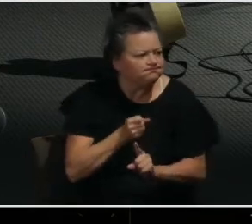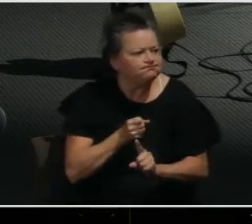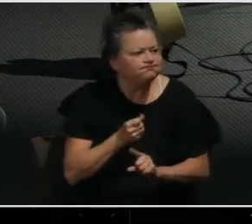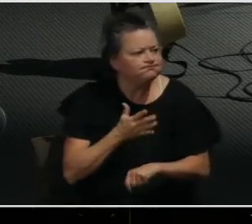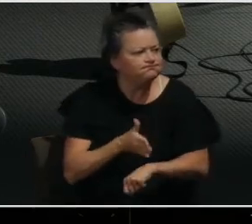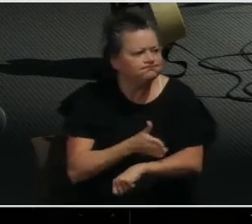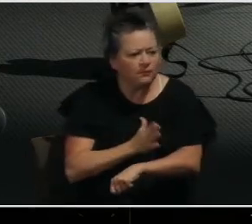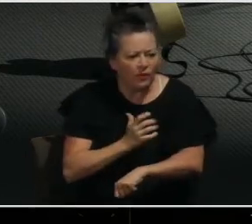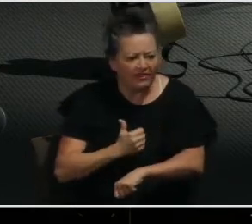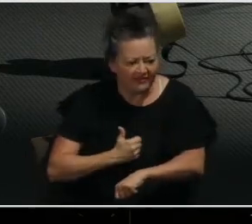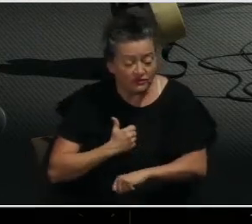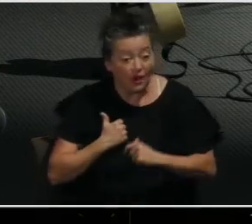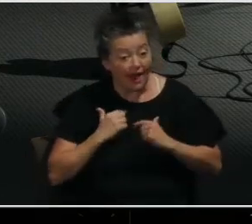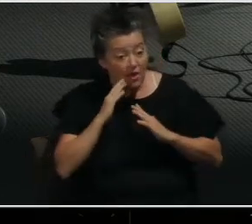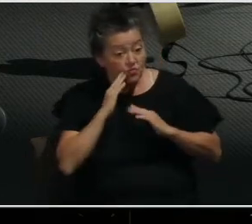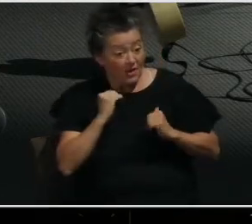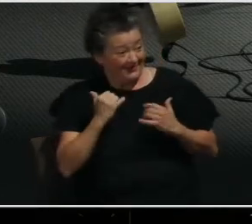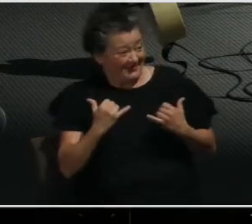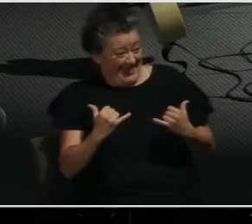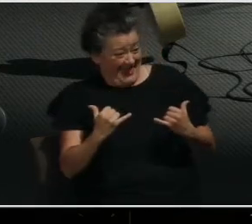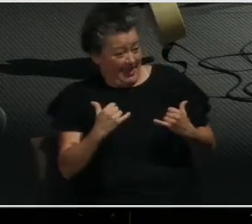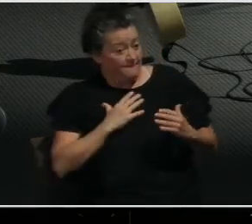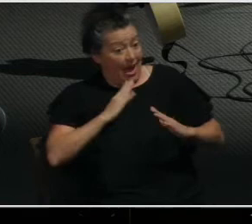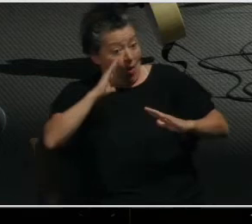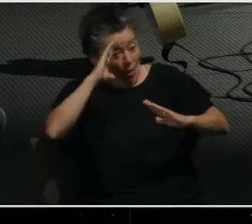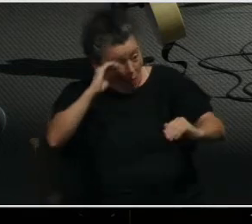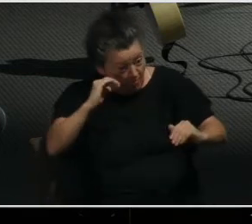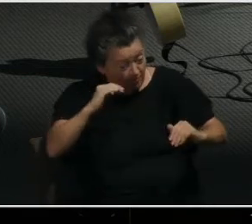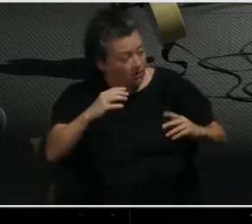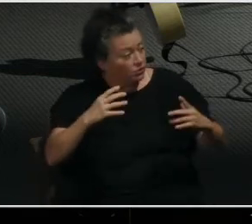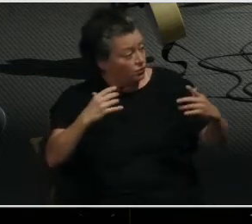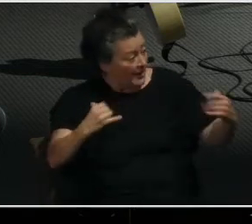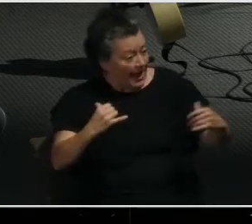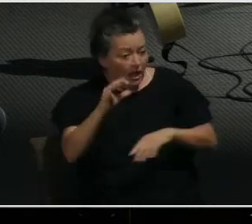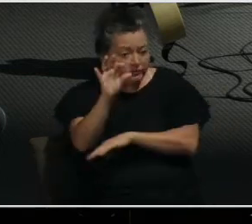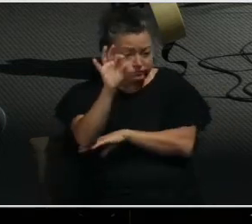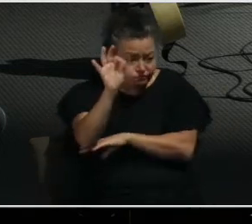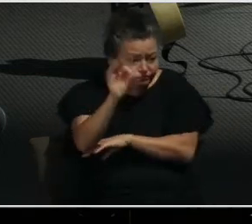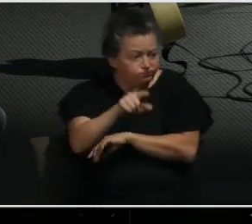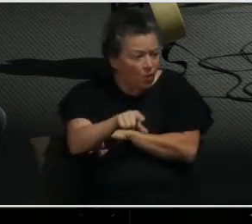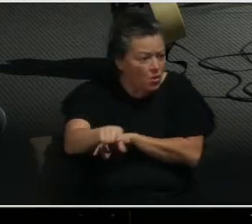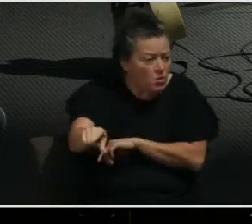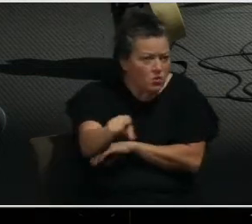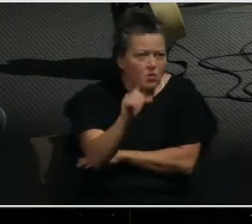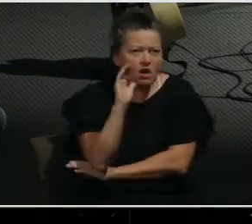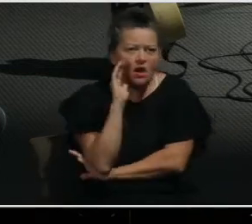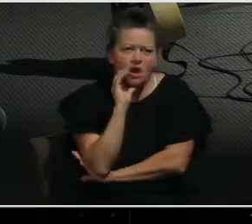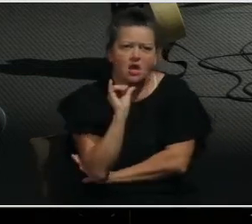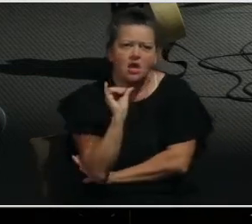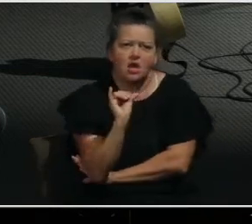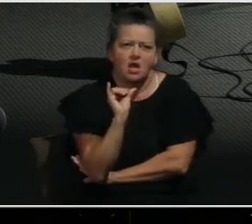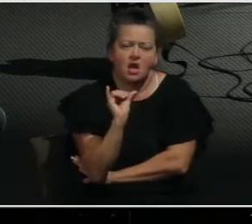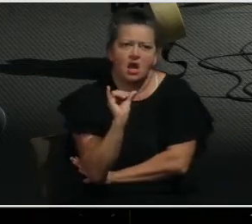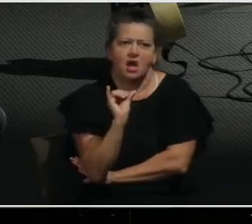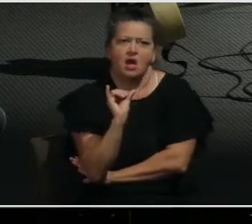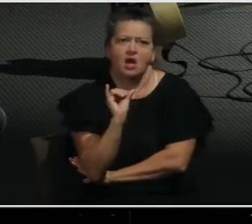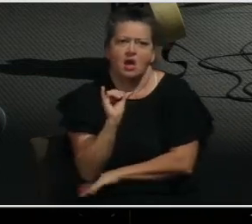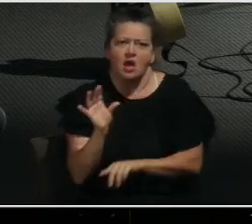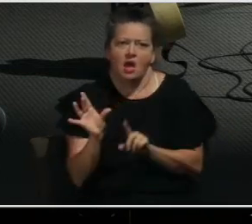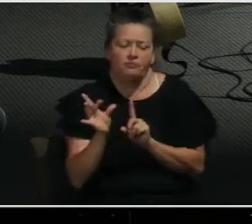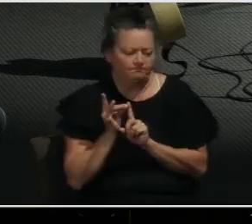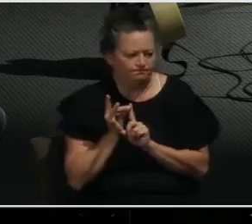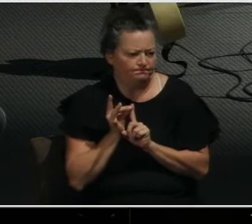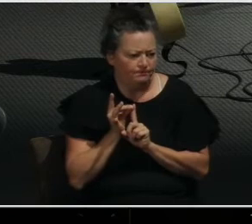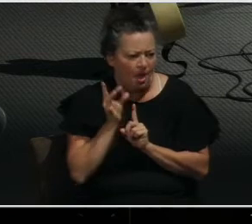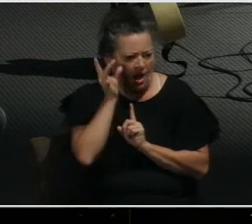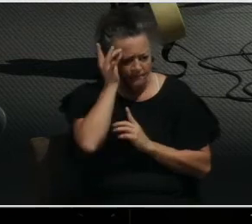that God will use something in this time together to inspire our prayer lives and lead to